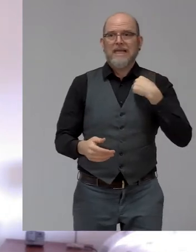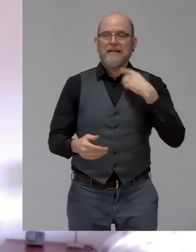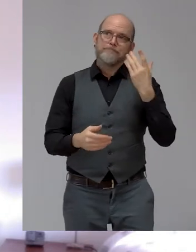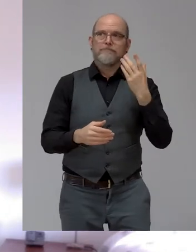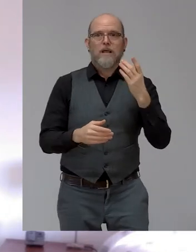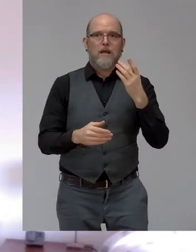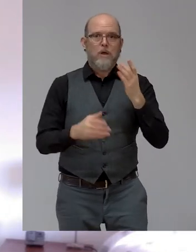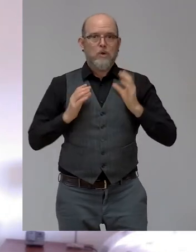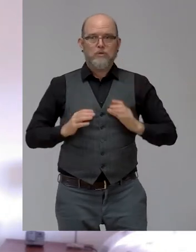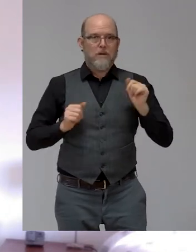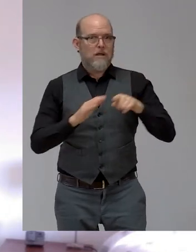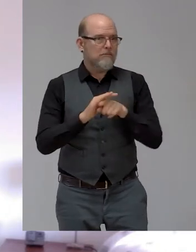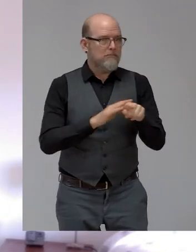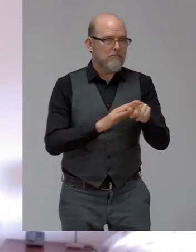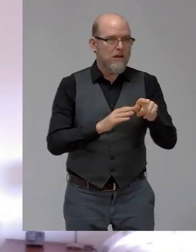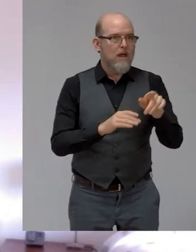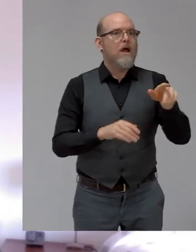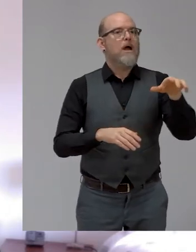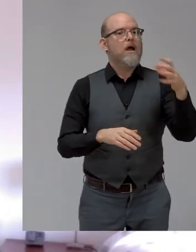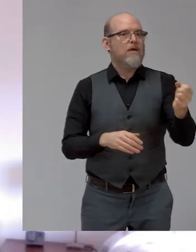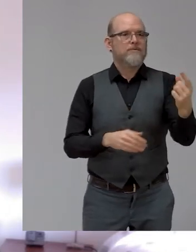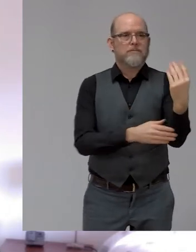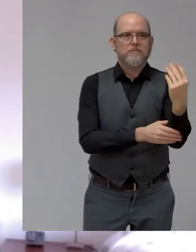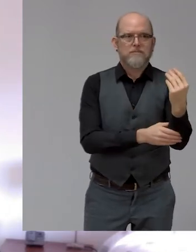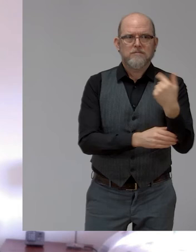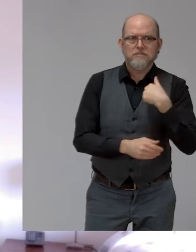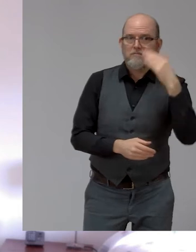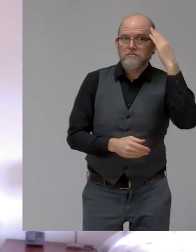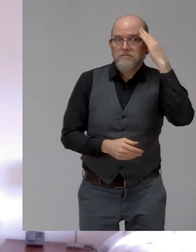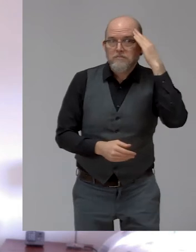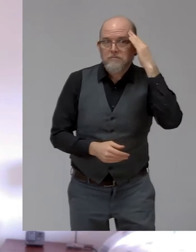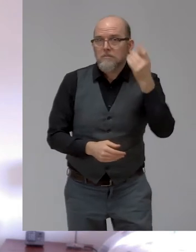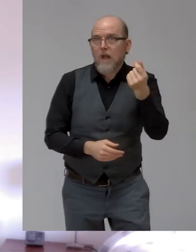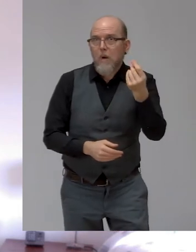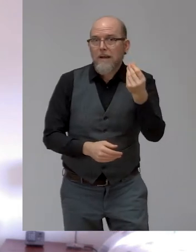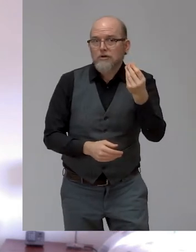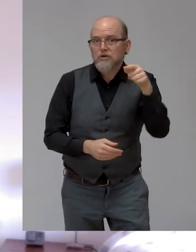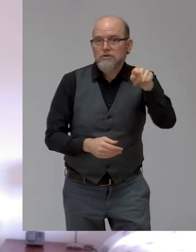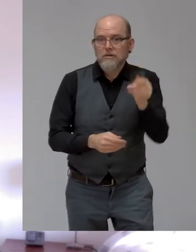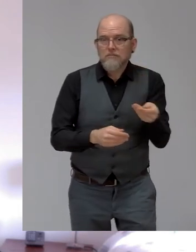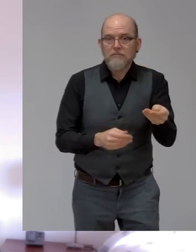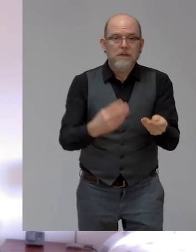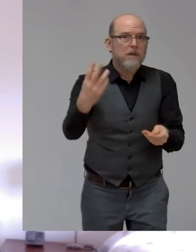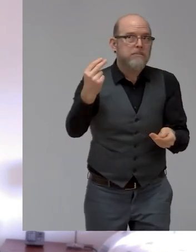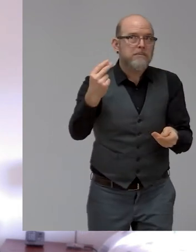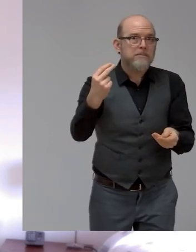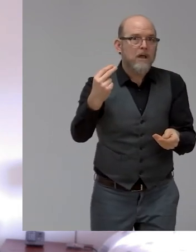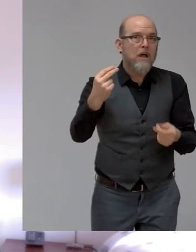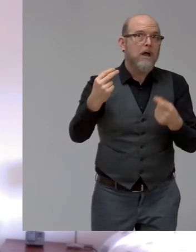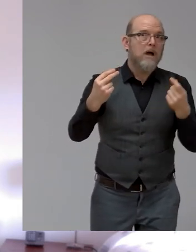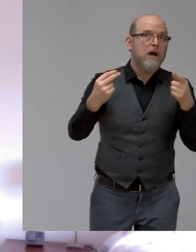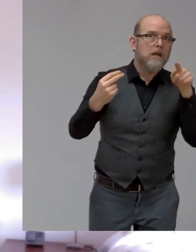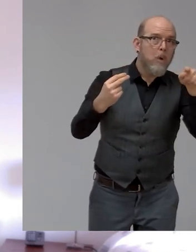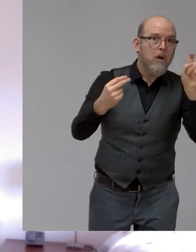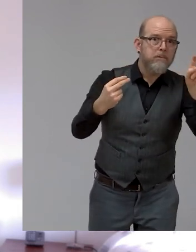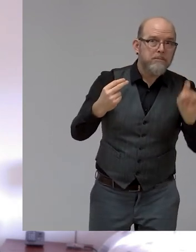the mobile phone talks to me, right? Great, great efficiency tool for the customer, avoids a call,